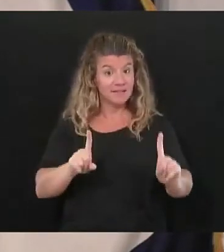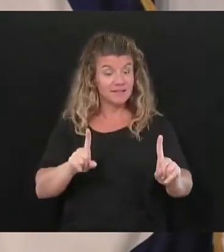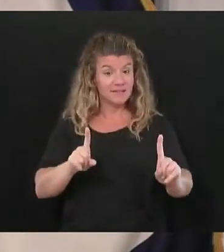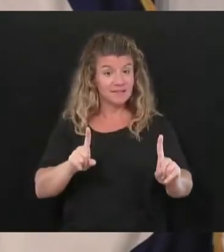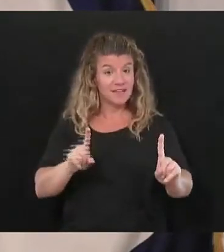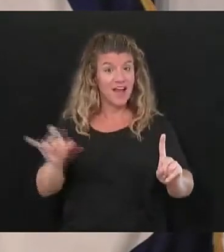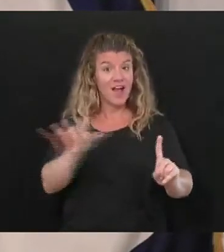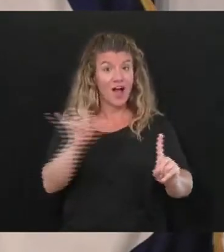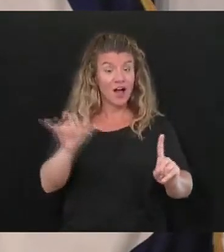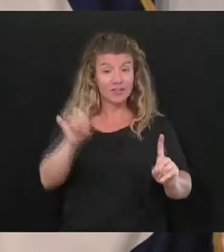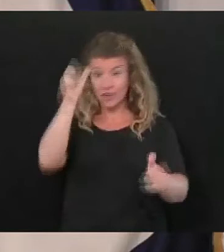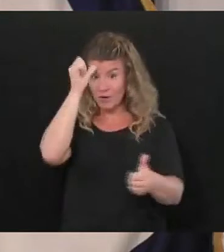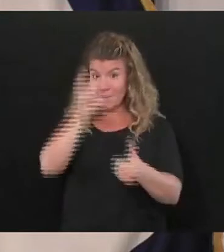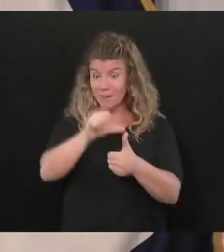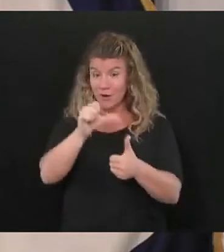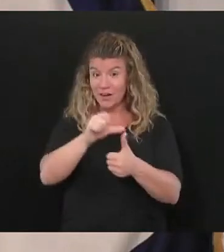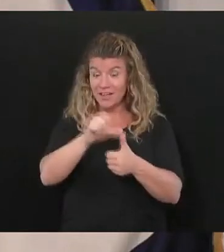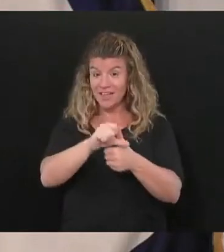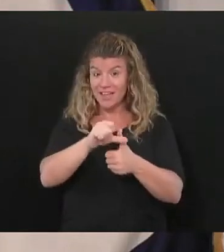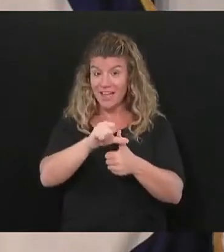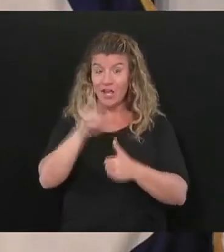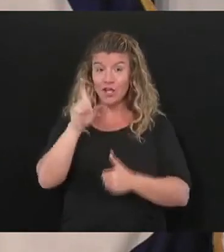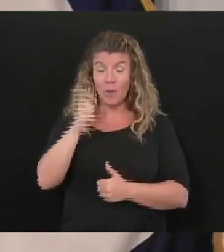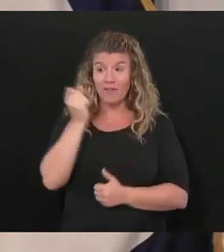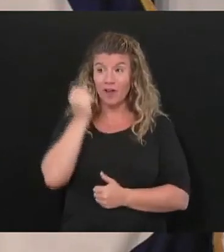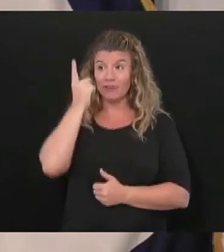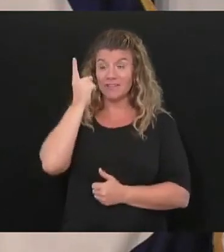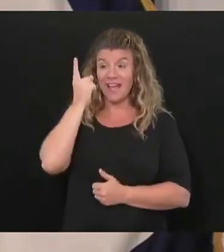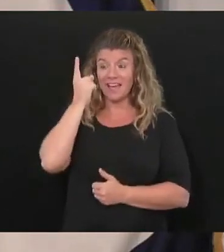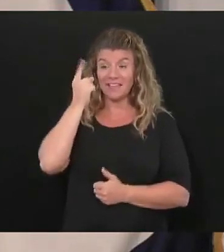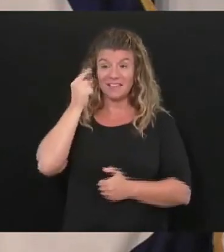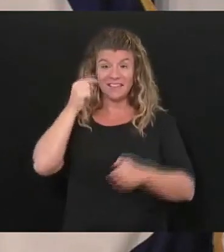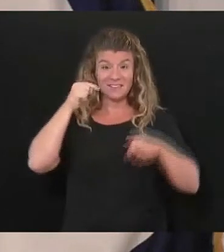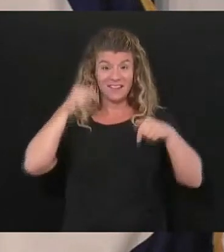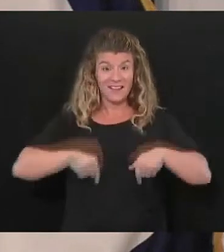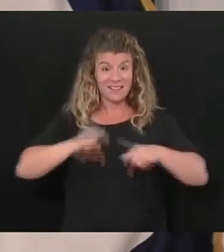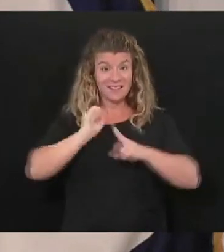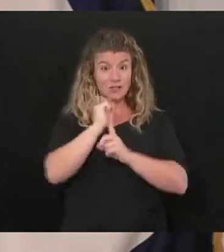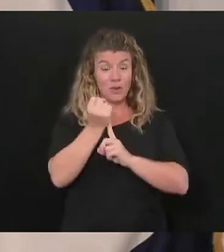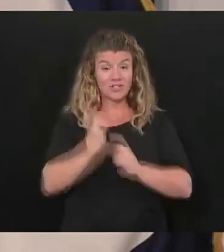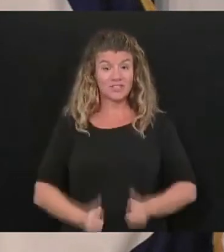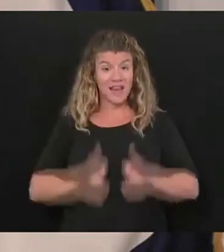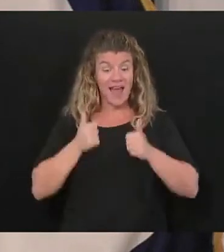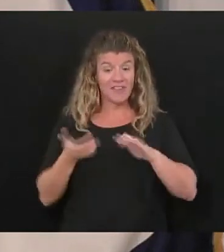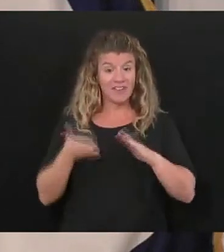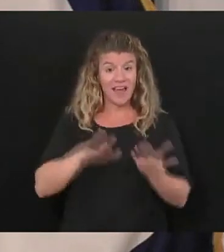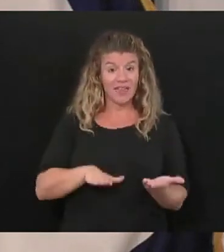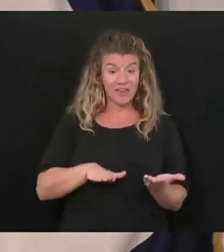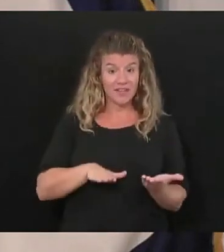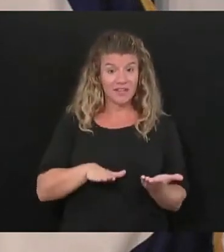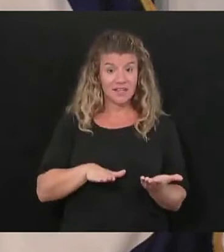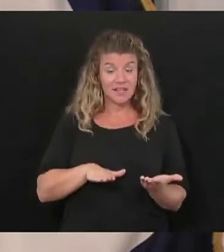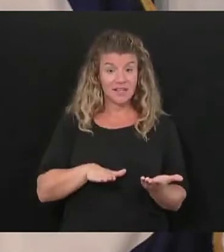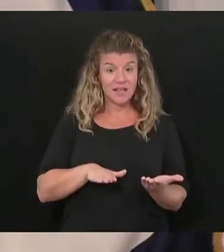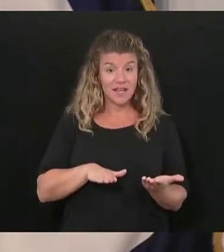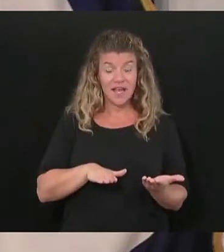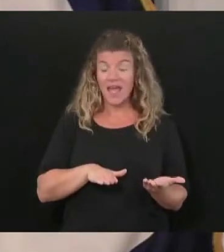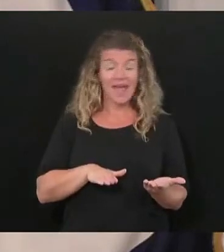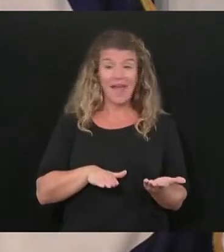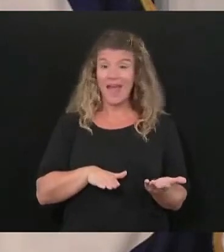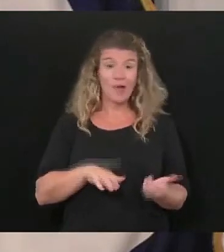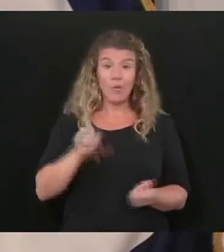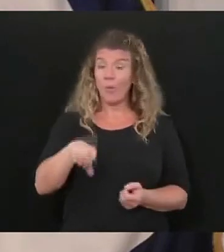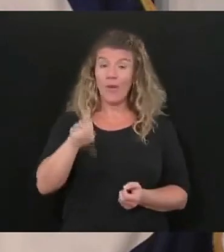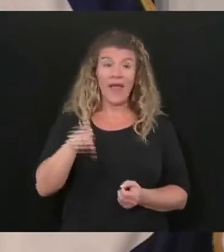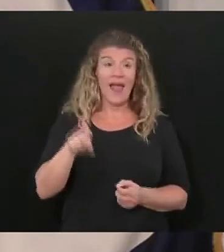all of us have got to realize that this is life and death and we have absolutely got to do